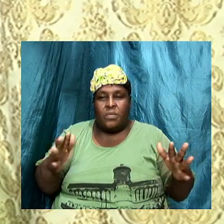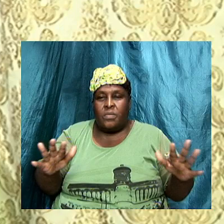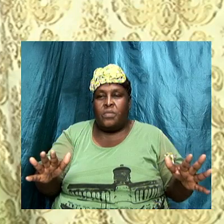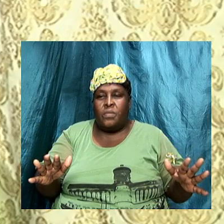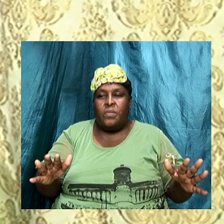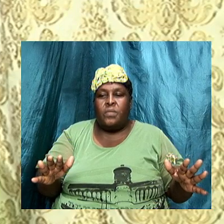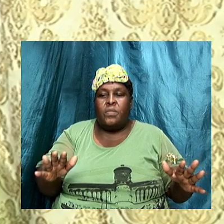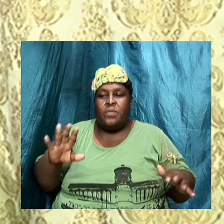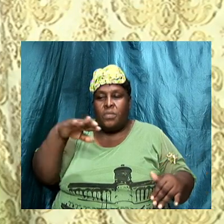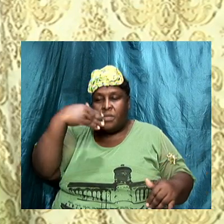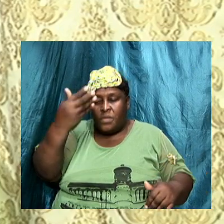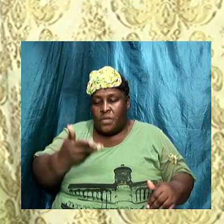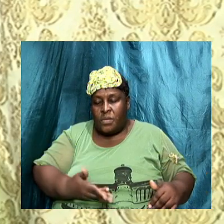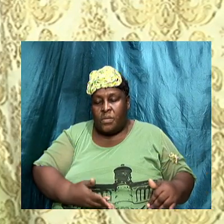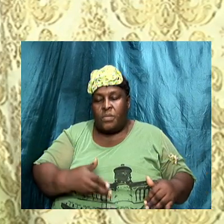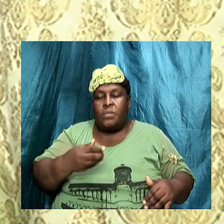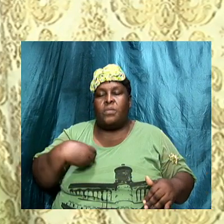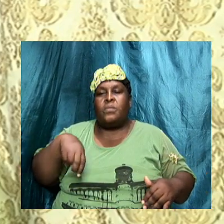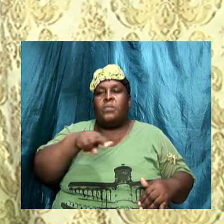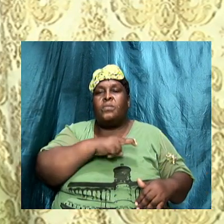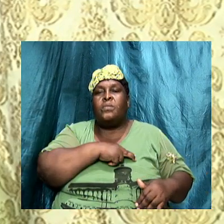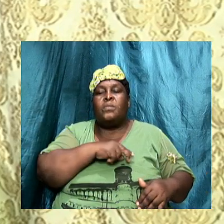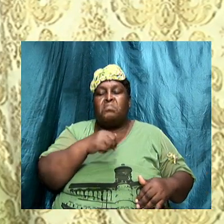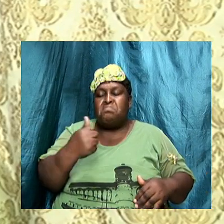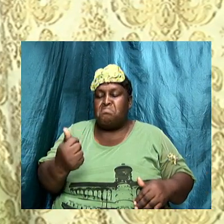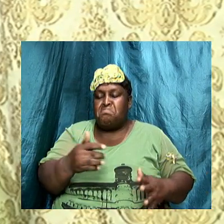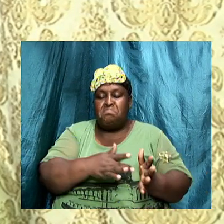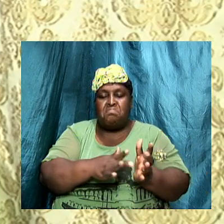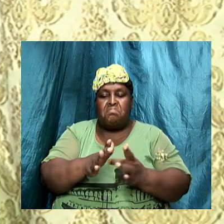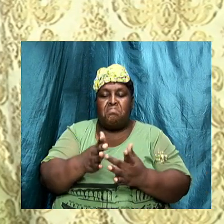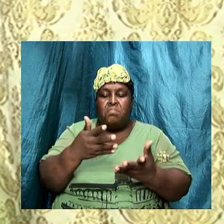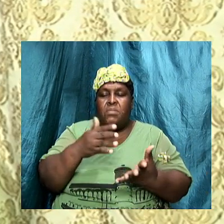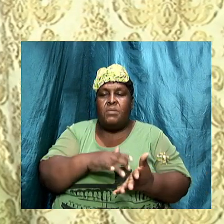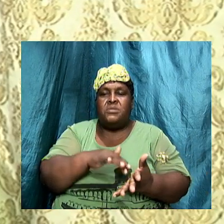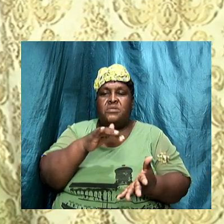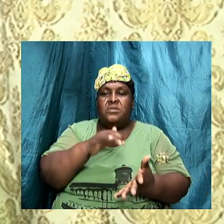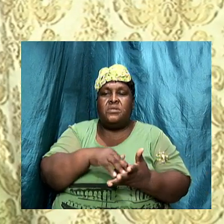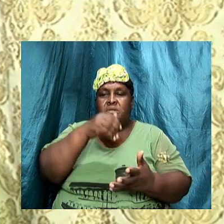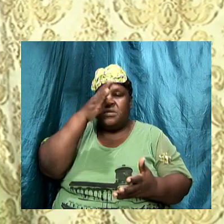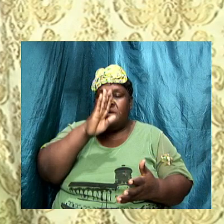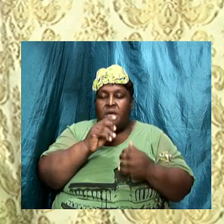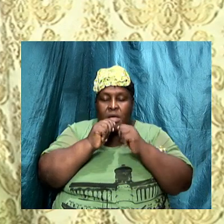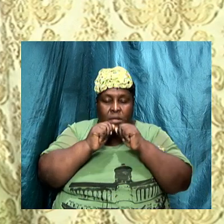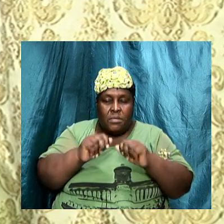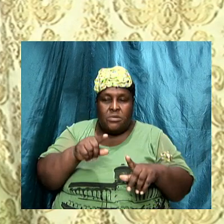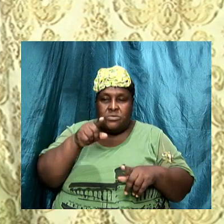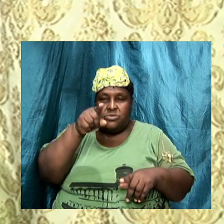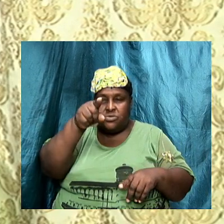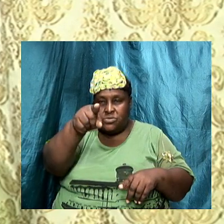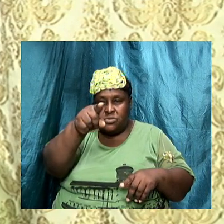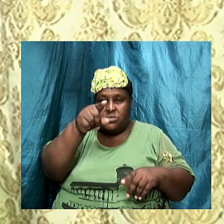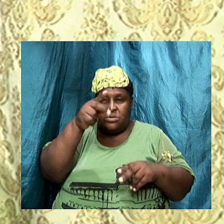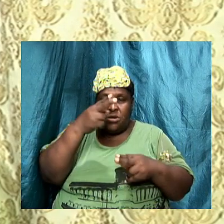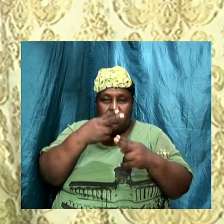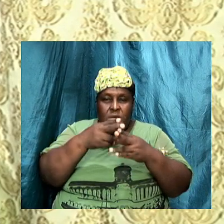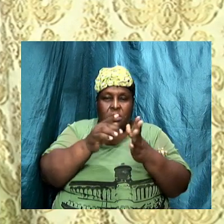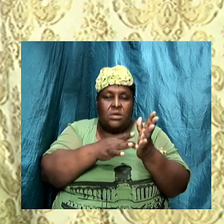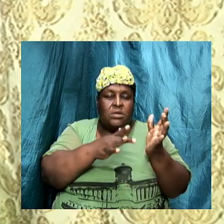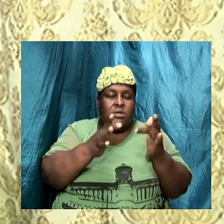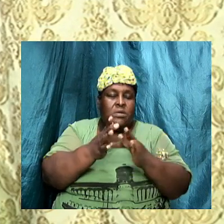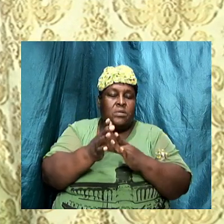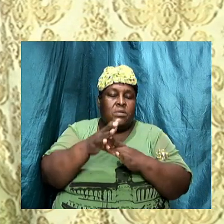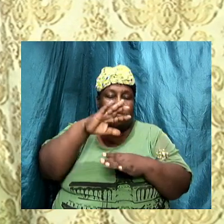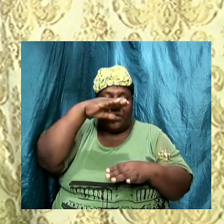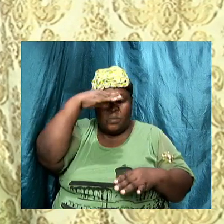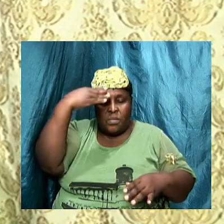I welcome us tonight to another Bible study. God bless you. In the name of Jesus, we welcome everyone that